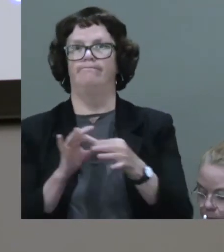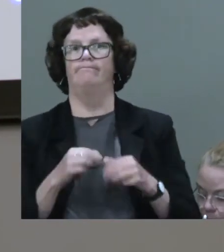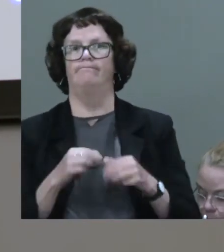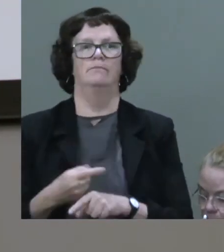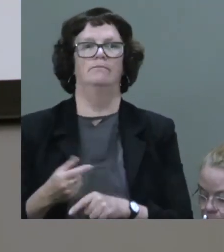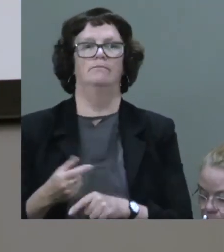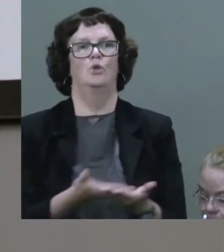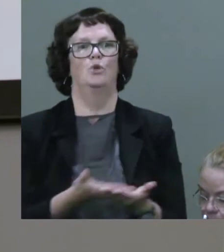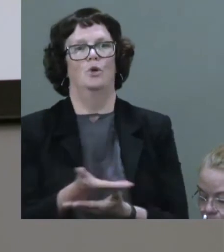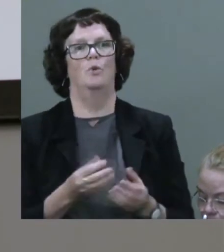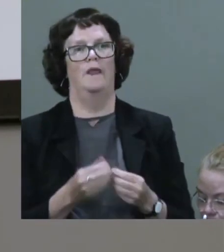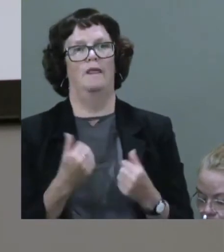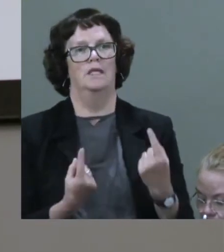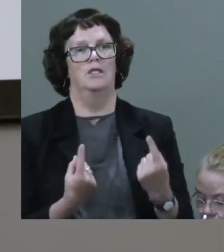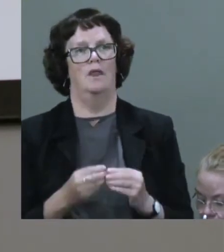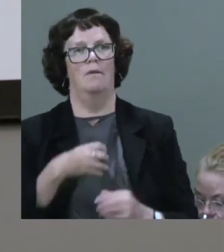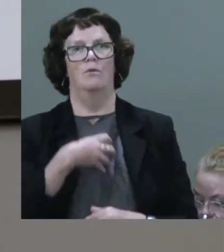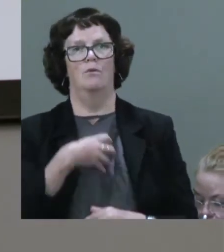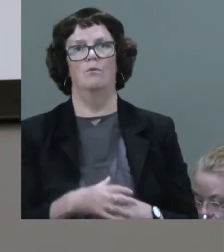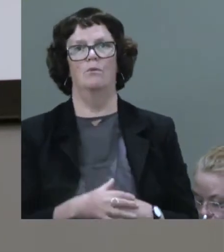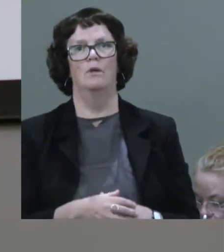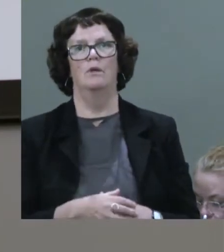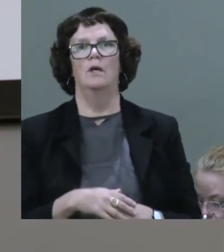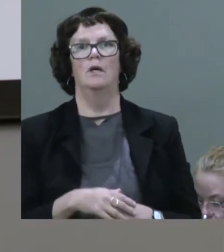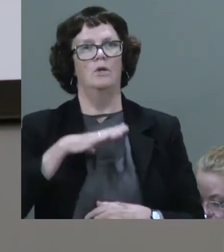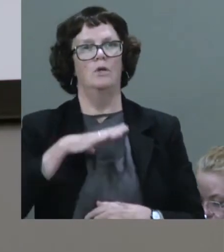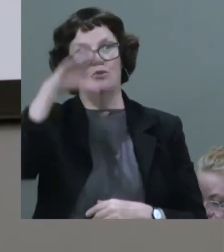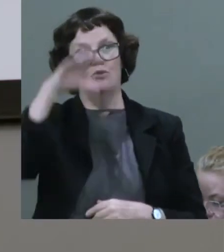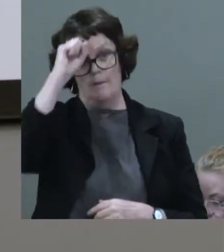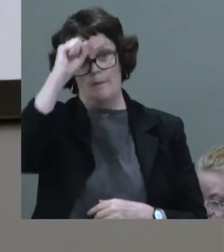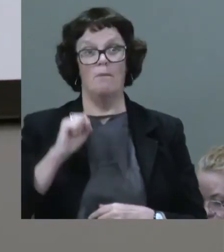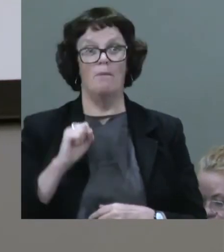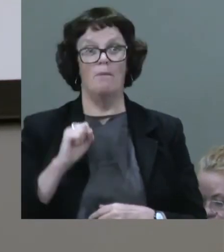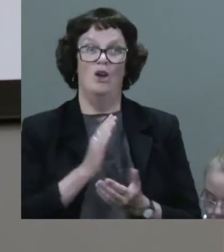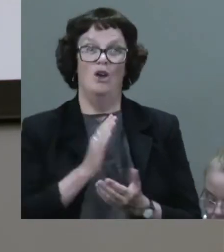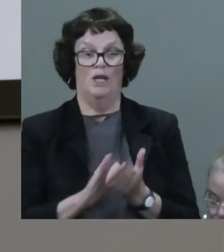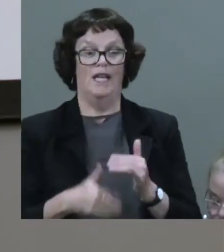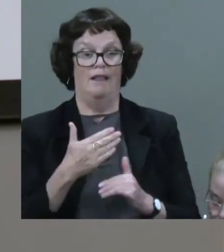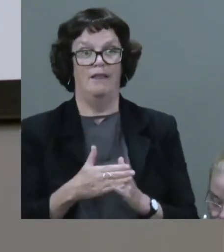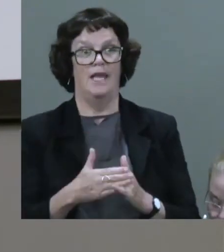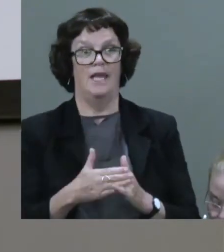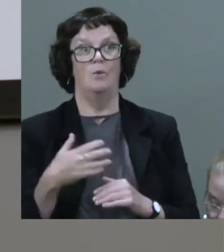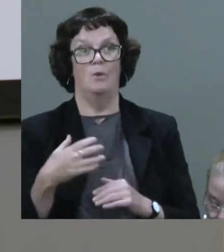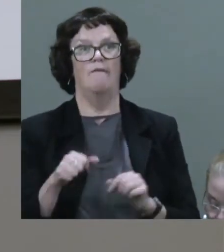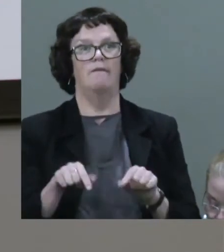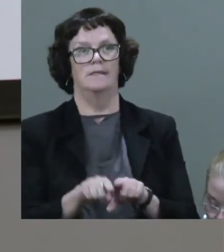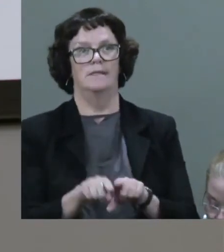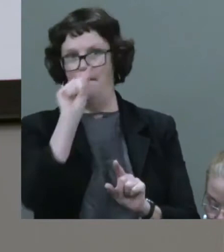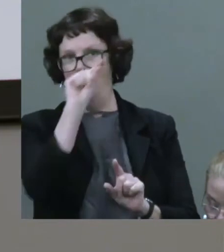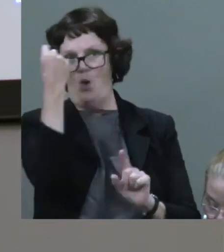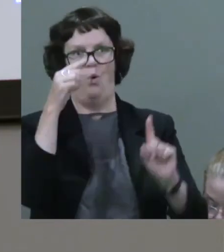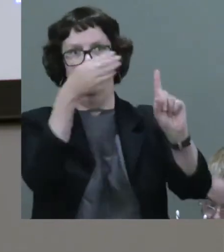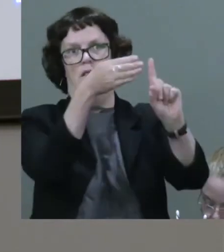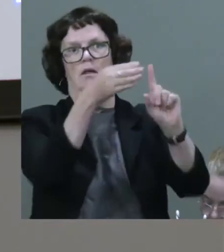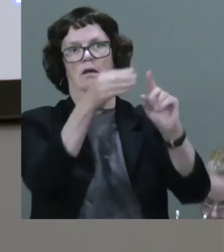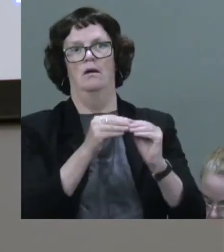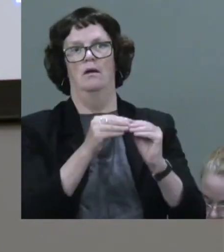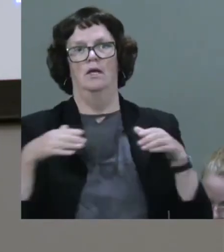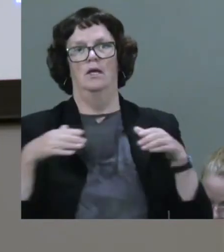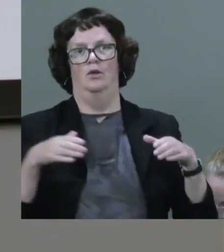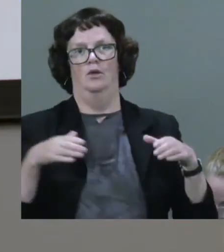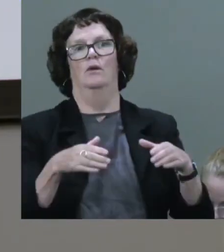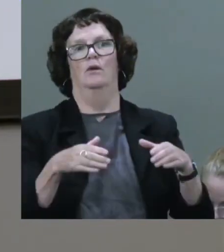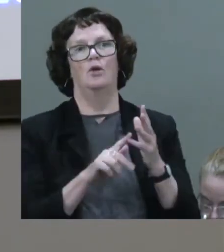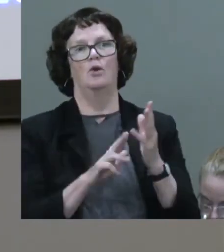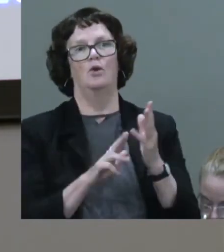to remember that ultimately we share the same goal. And to stay united in the pursuit of that goal. And also do